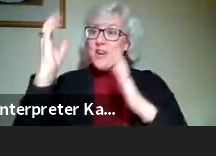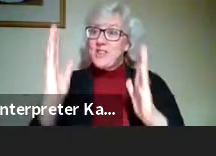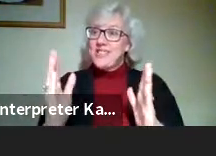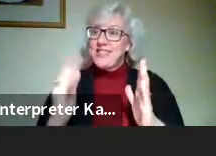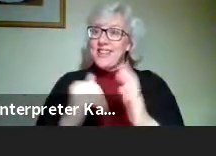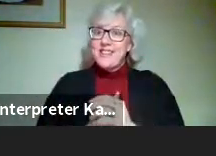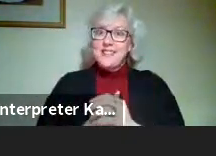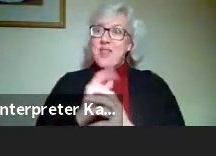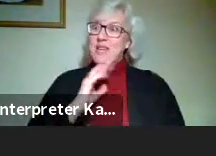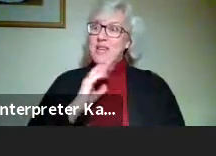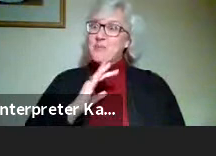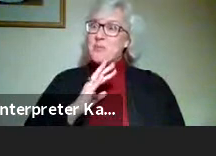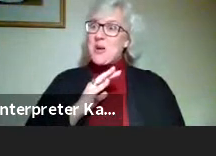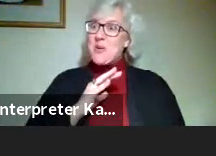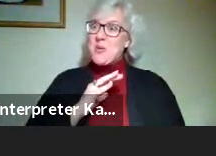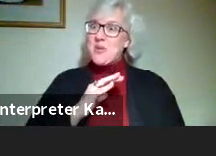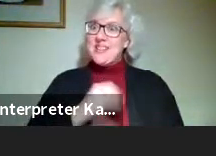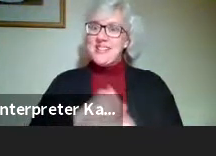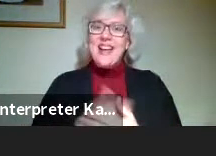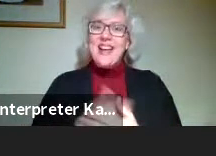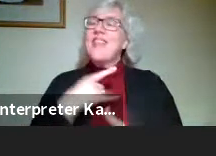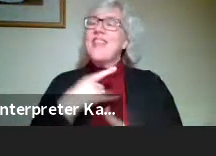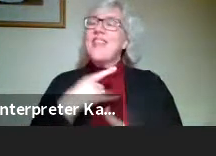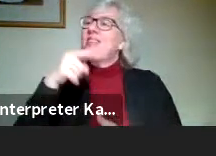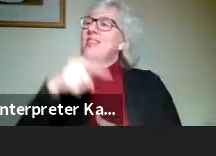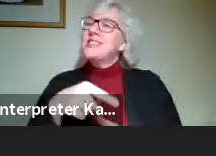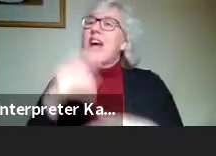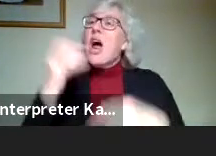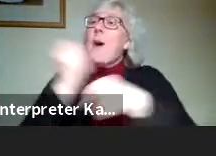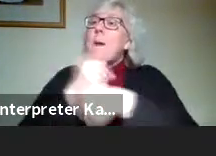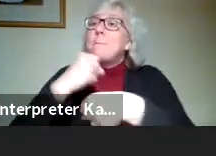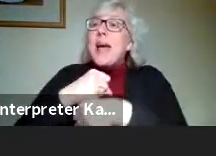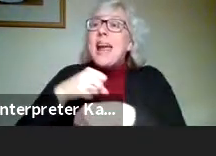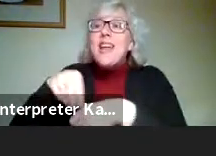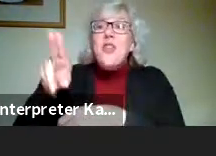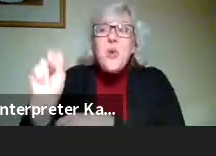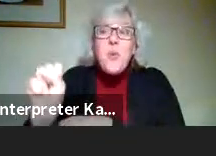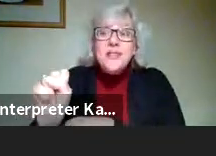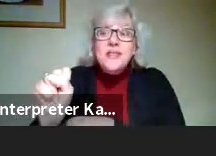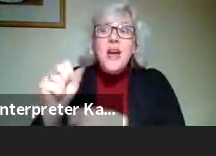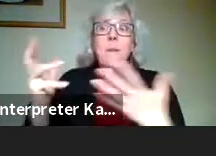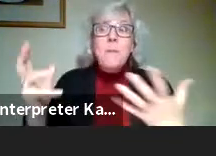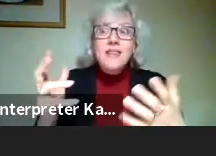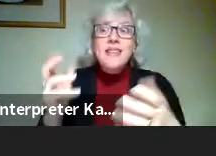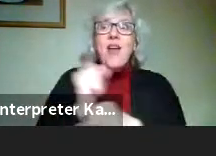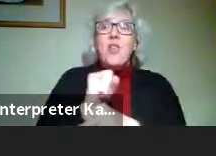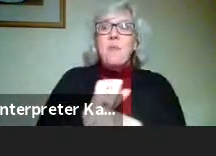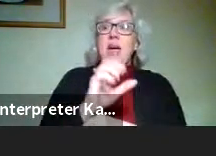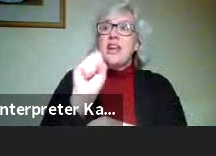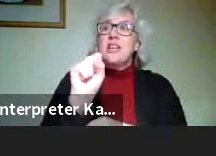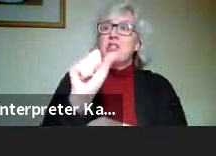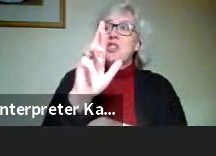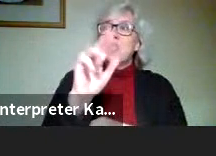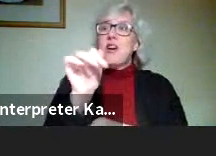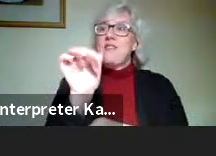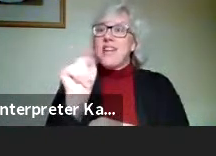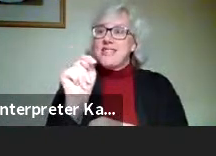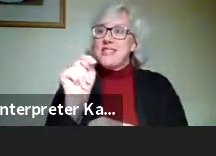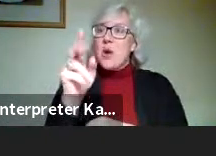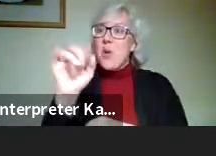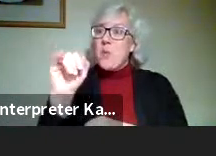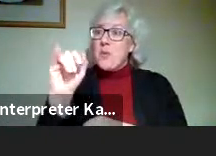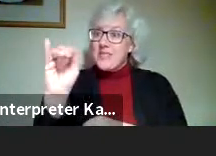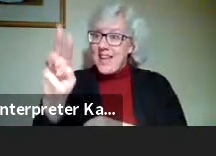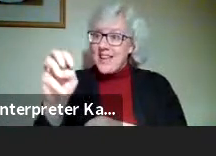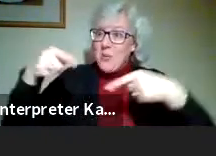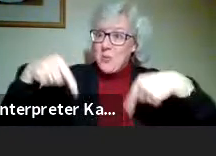That's pretty cool. I like the fact that these are not only made in the USA, but they're made in Sturdivant, Wisconsin. That's right, John. That's